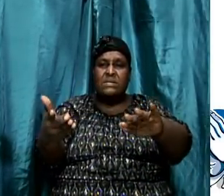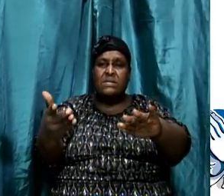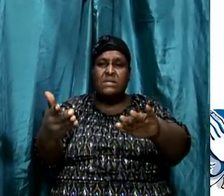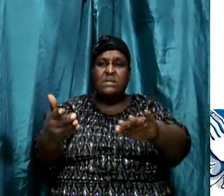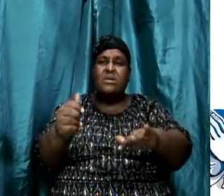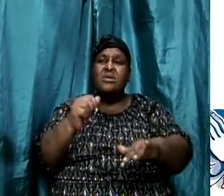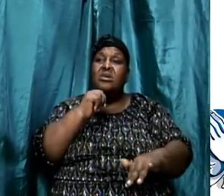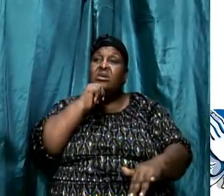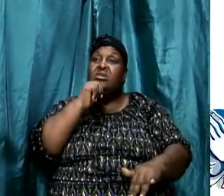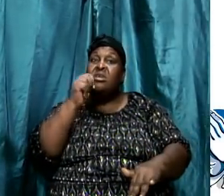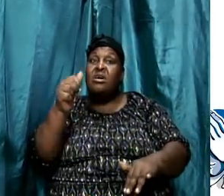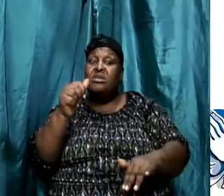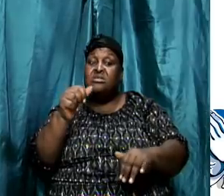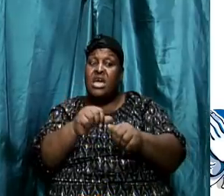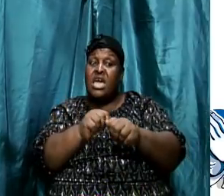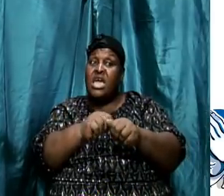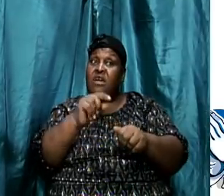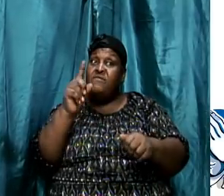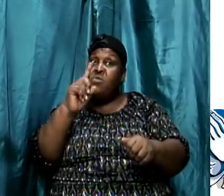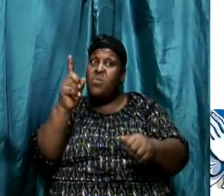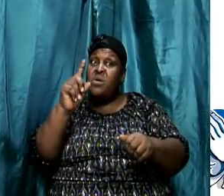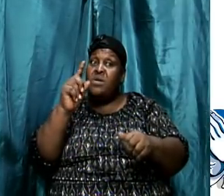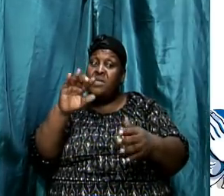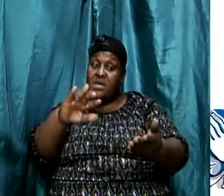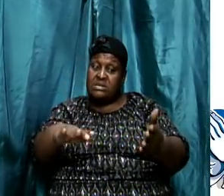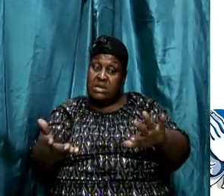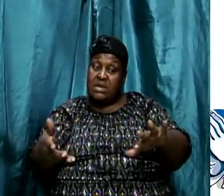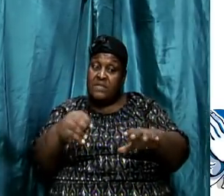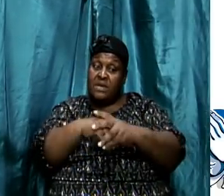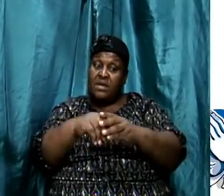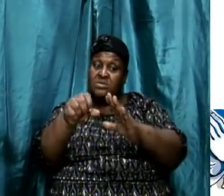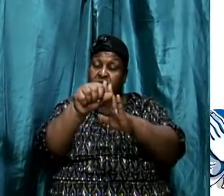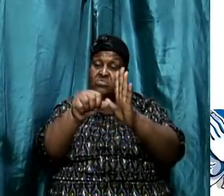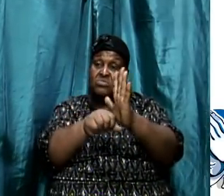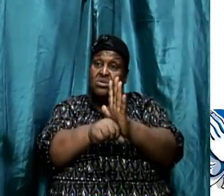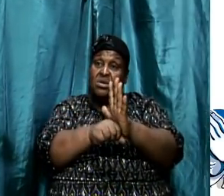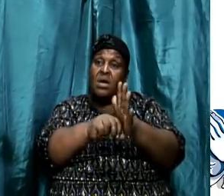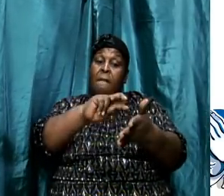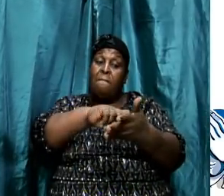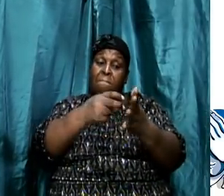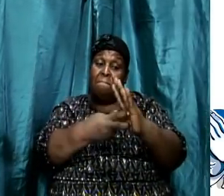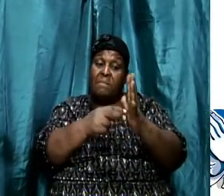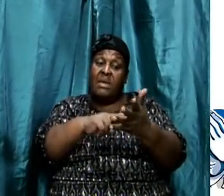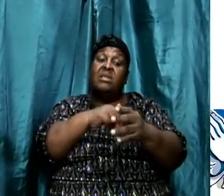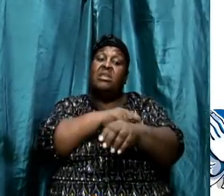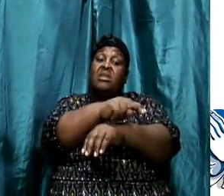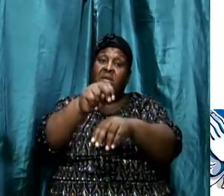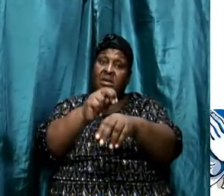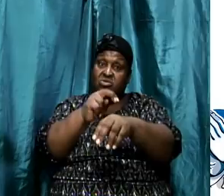Not everywhere where we read the death in scriptures. It actually means physical death.